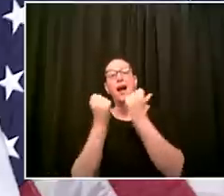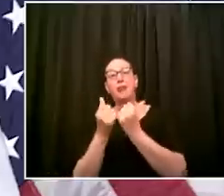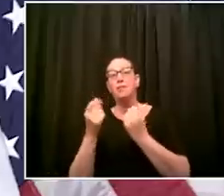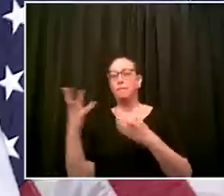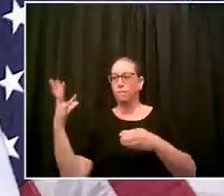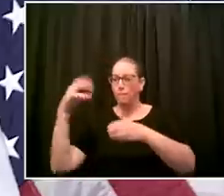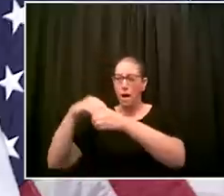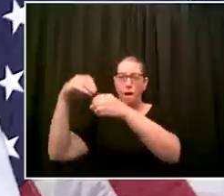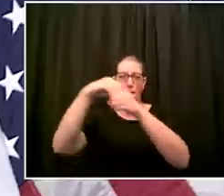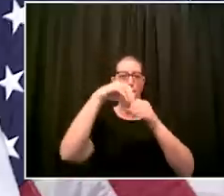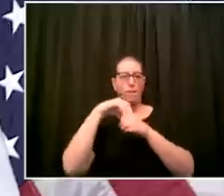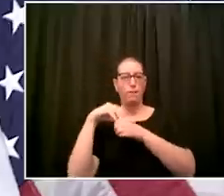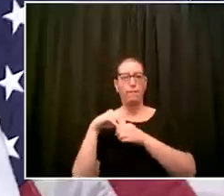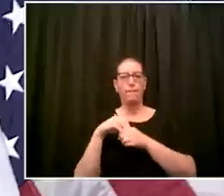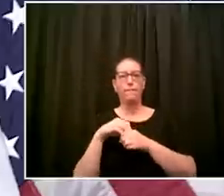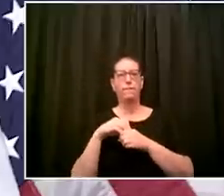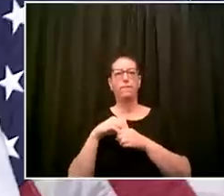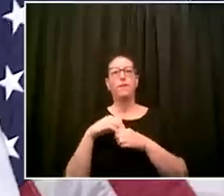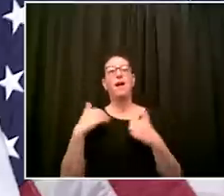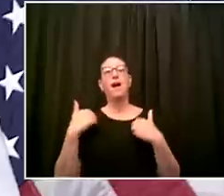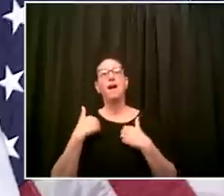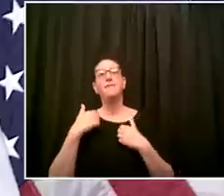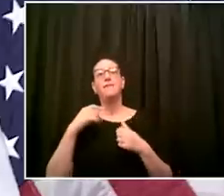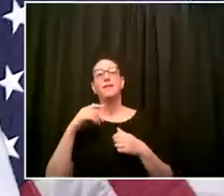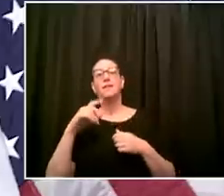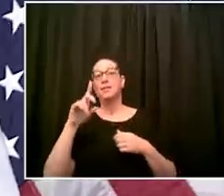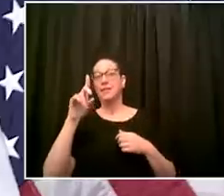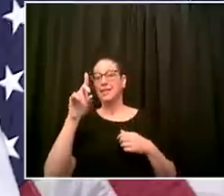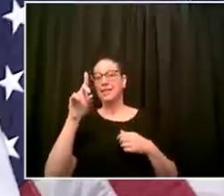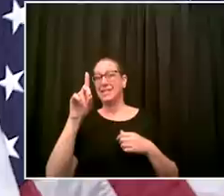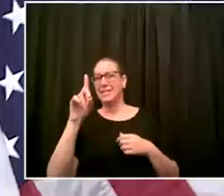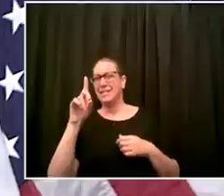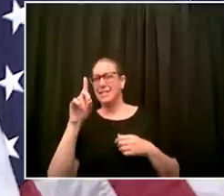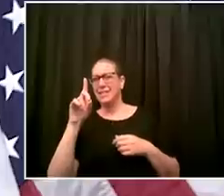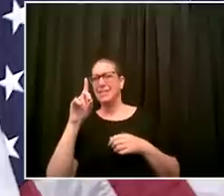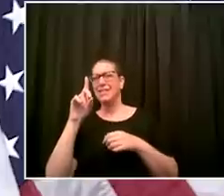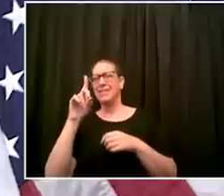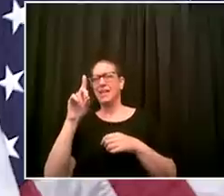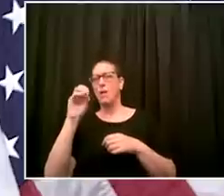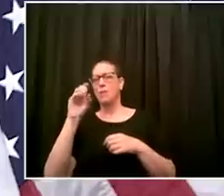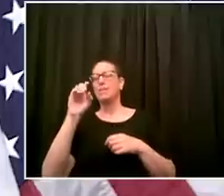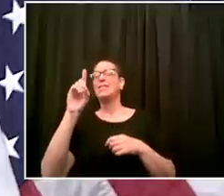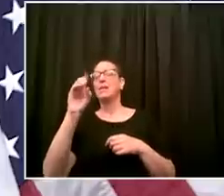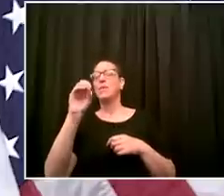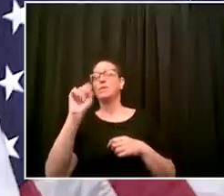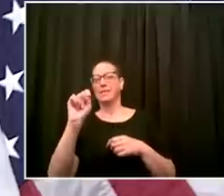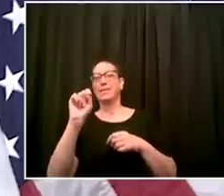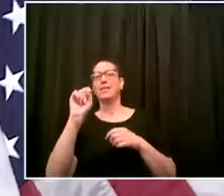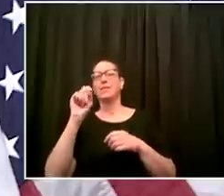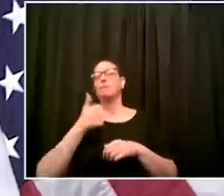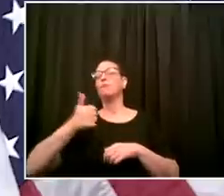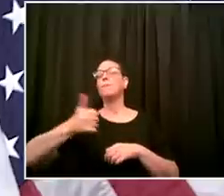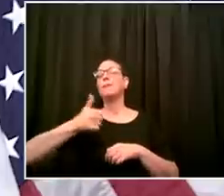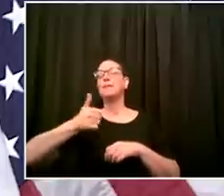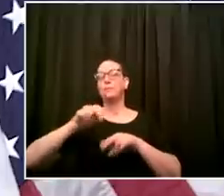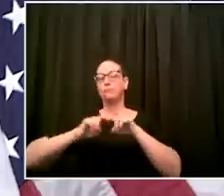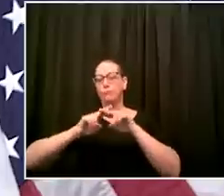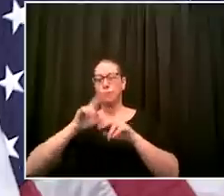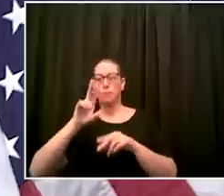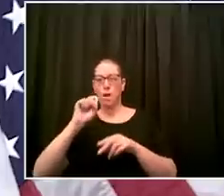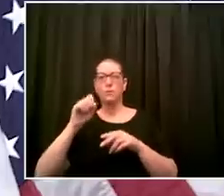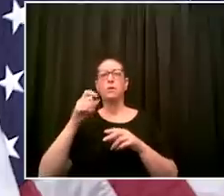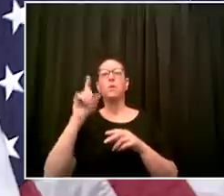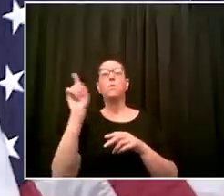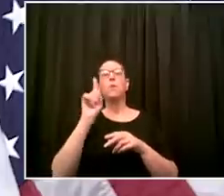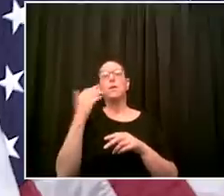face coverings and you know they're really into it they're really into protecting people's health and doing something good for them and the folks we